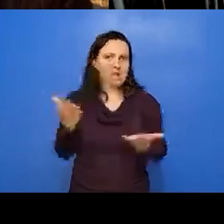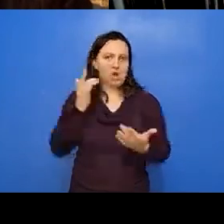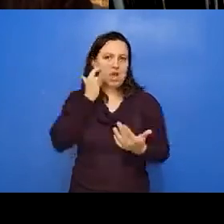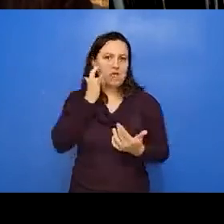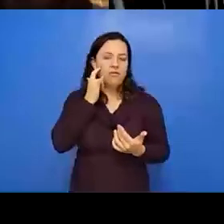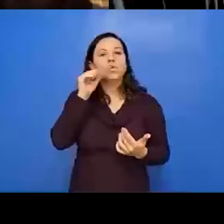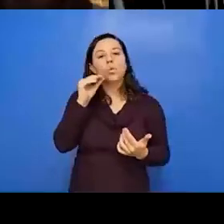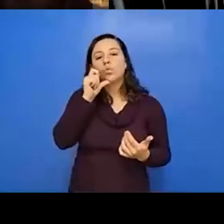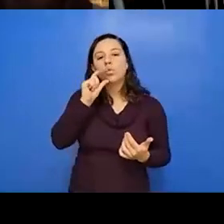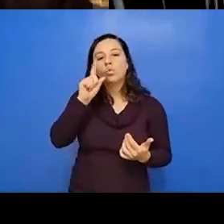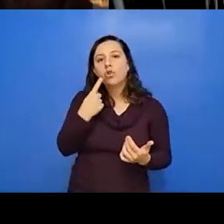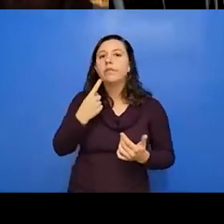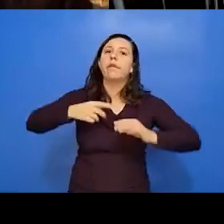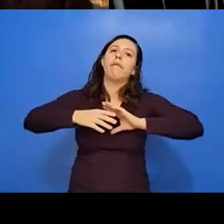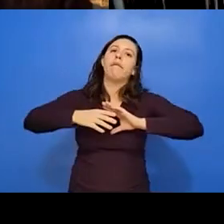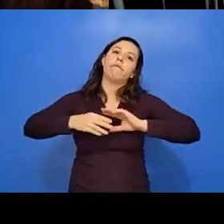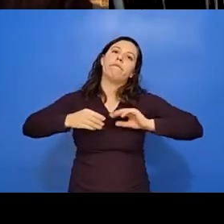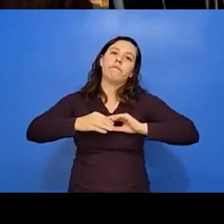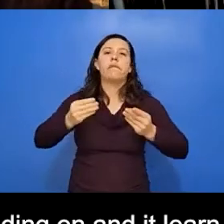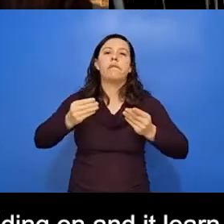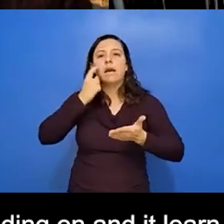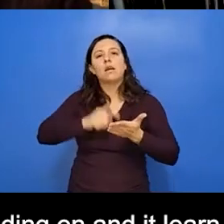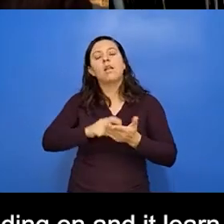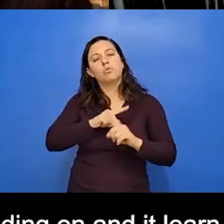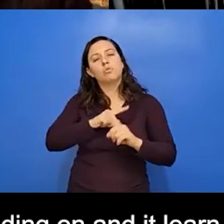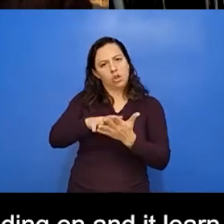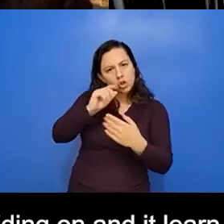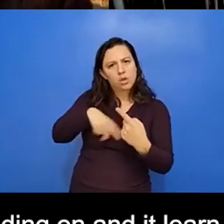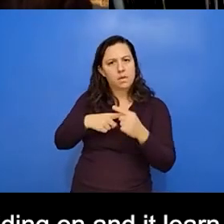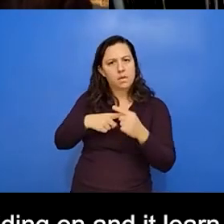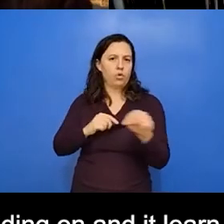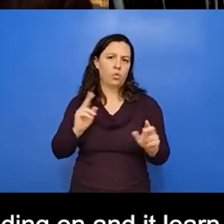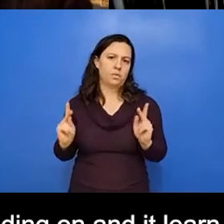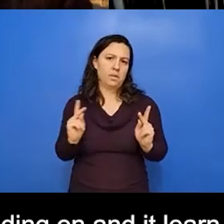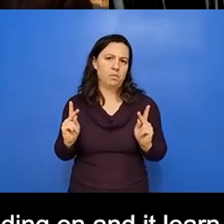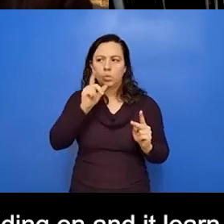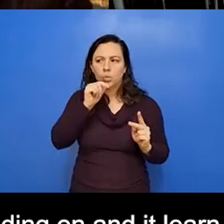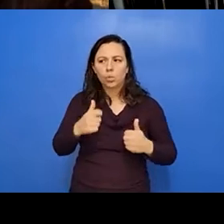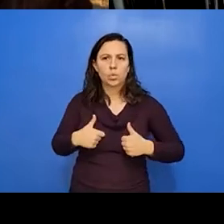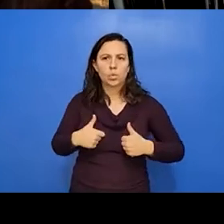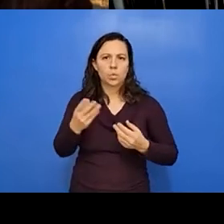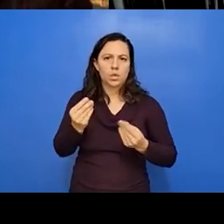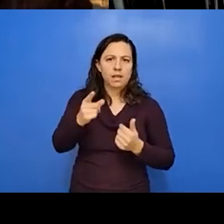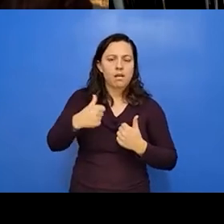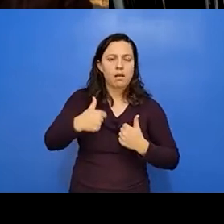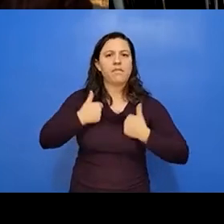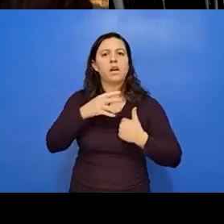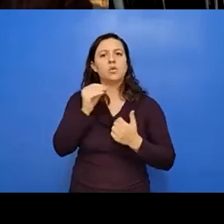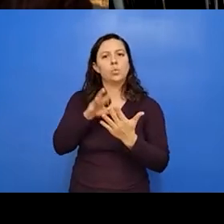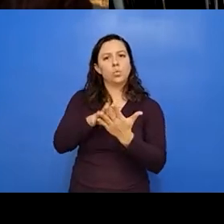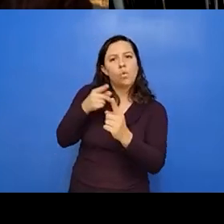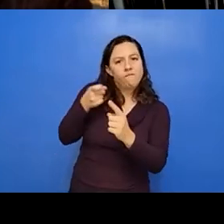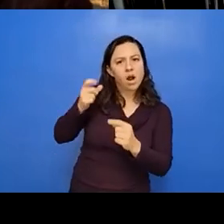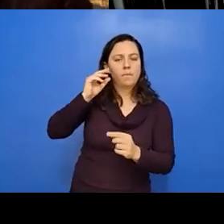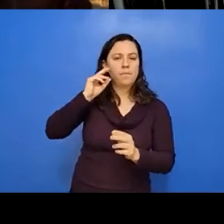to not just give land acknowledgements, but to learn about the people of the land who they're residing on and to learn from the people themselves. So there's, you know, we